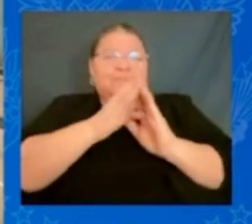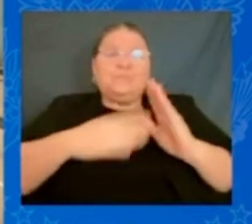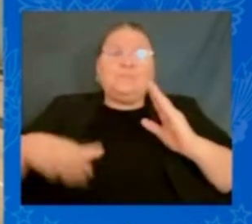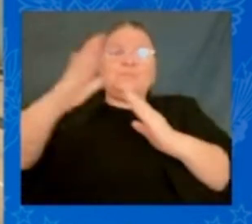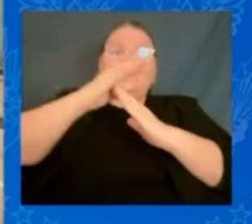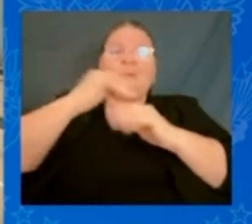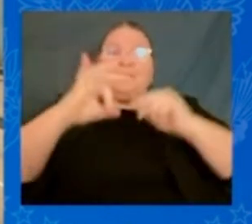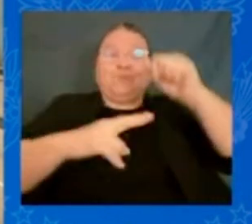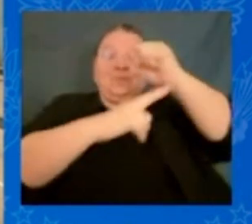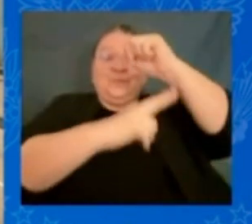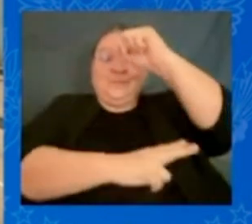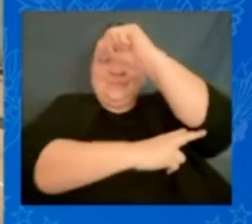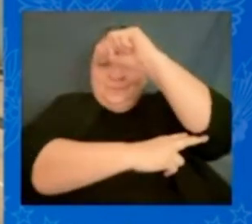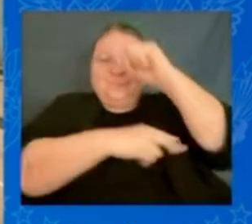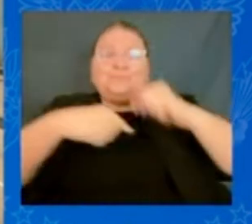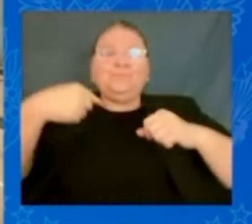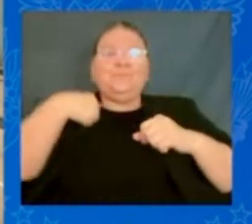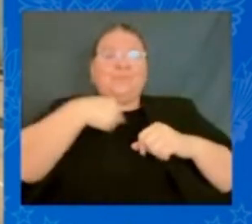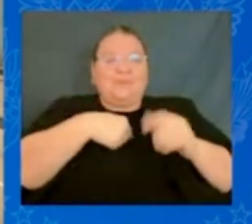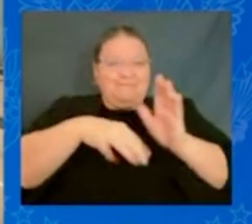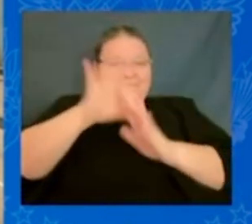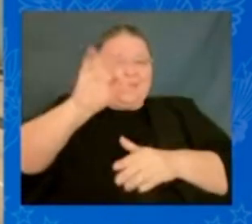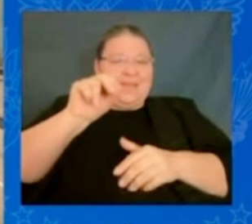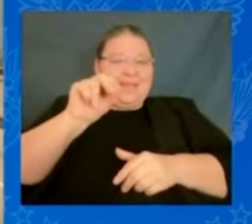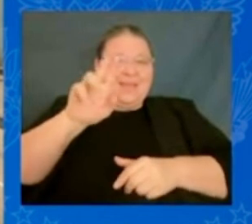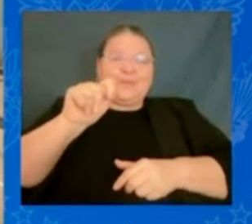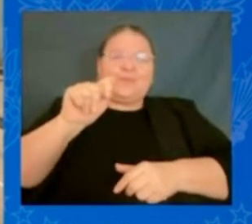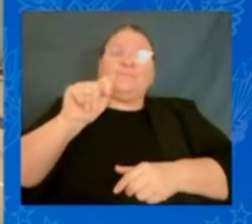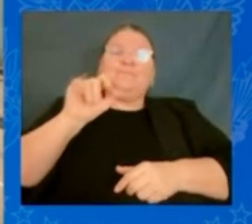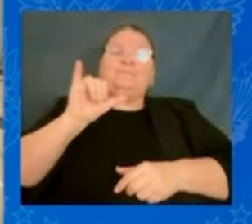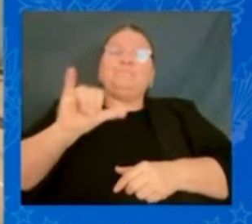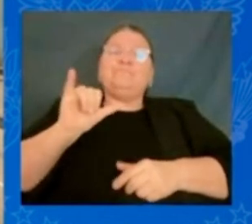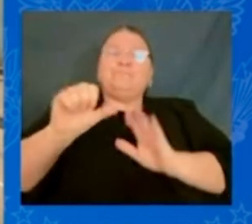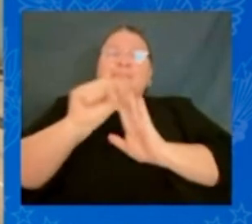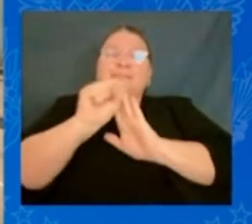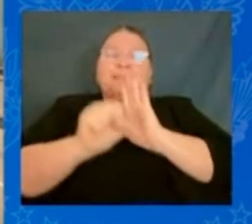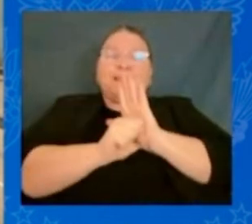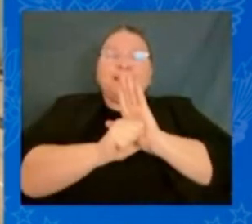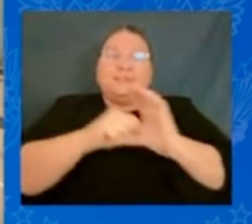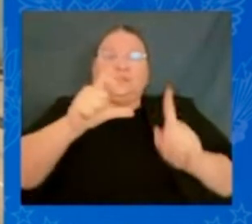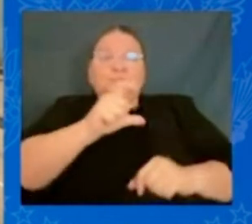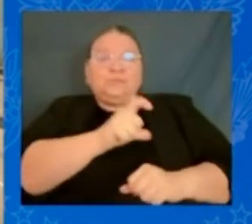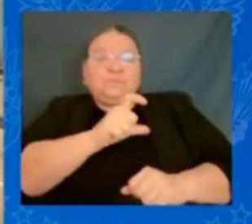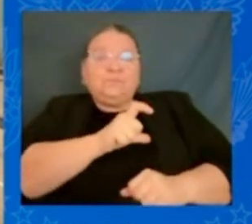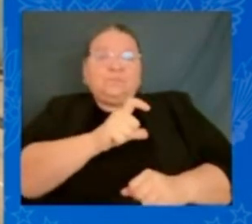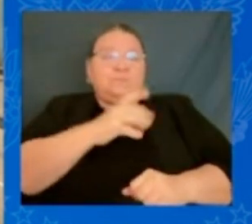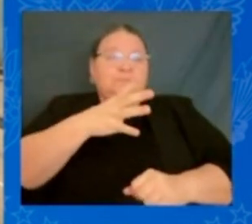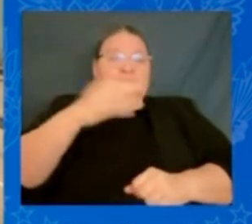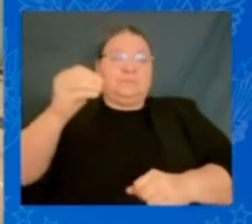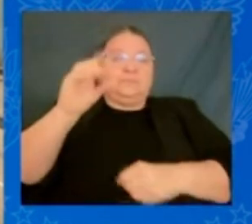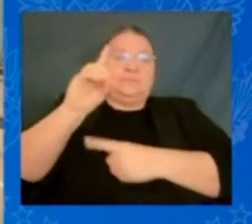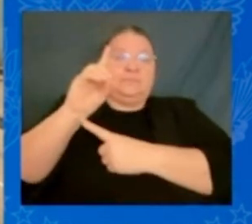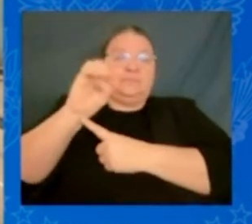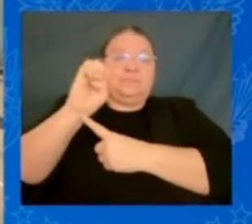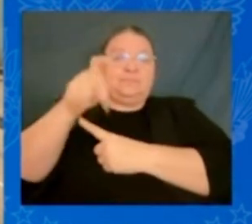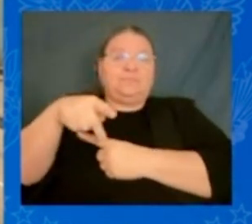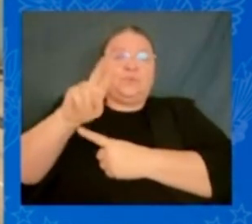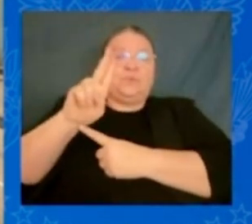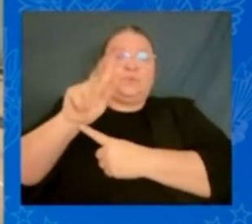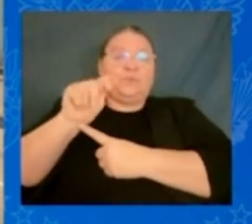found out that there was a phalanx of state troopers and deputized Ku Klux Klanters waiting for us on the other side.